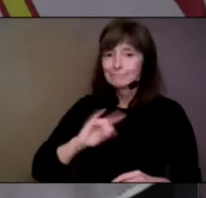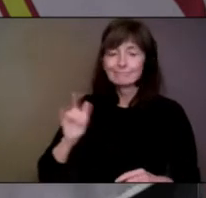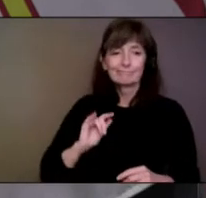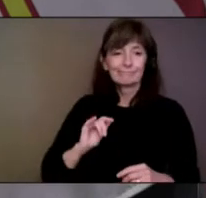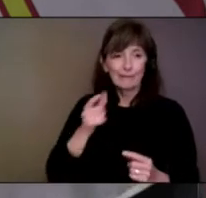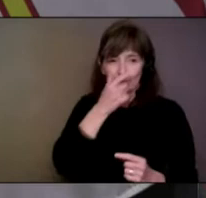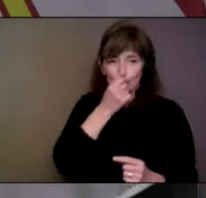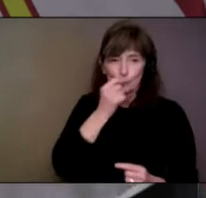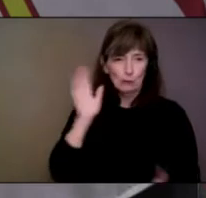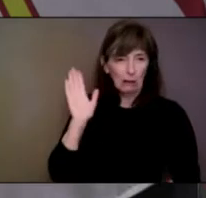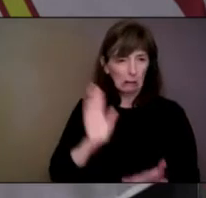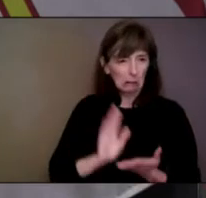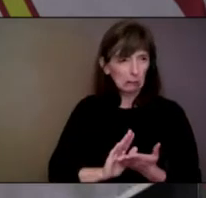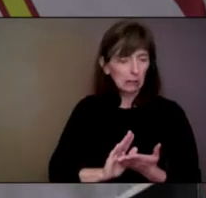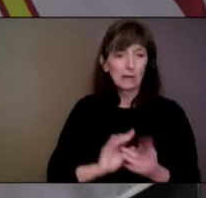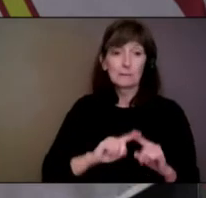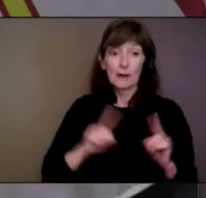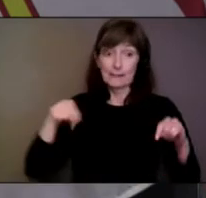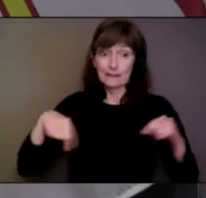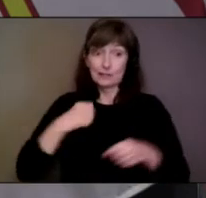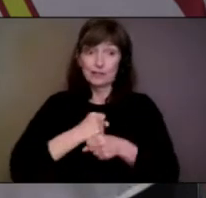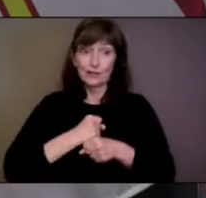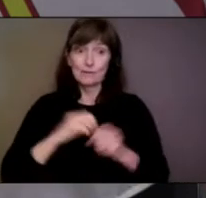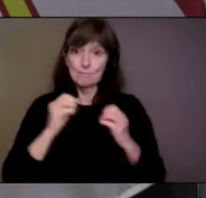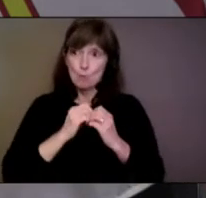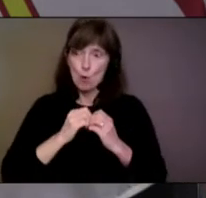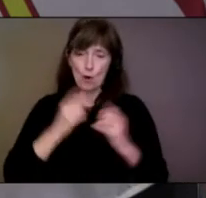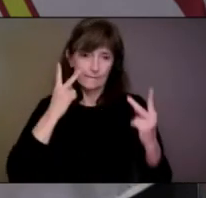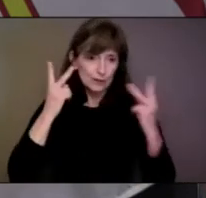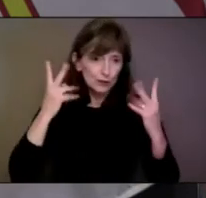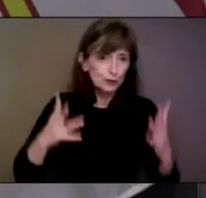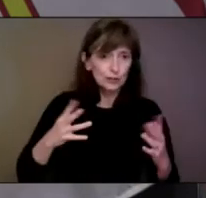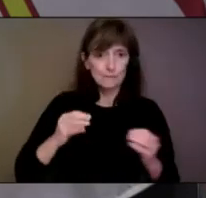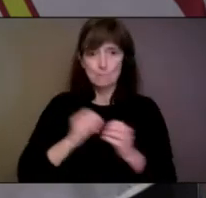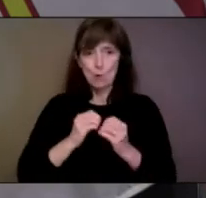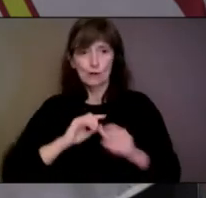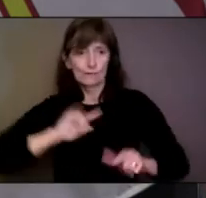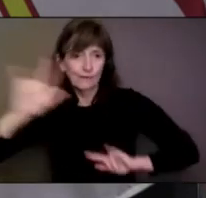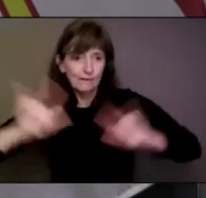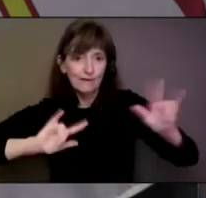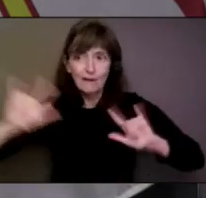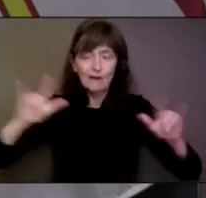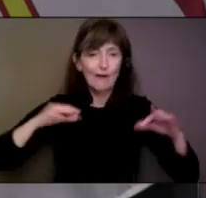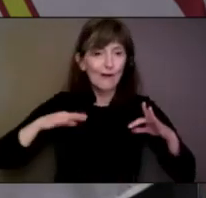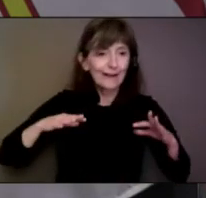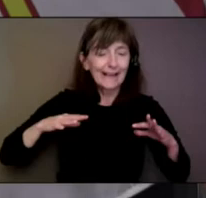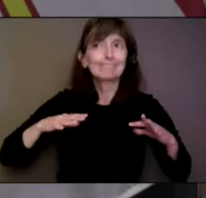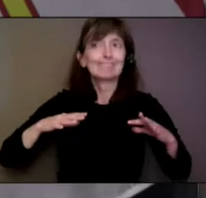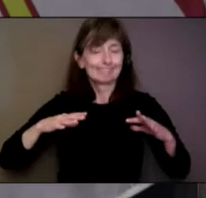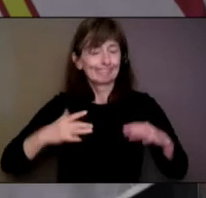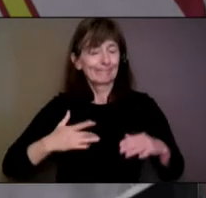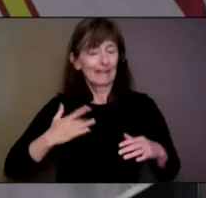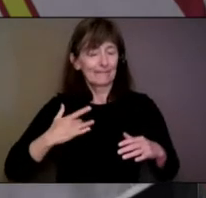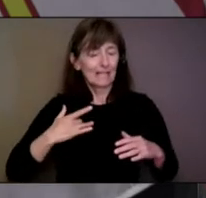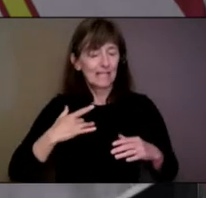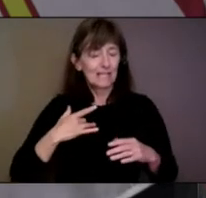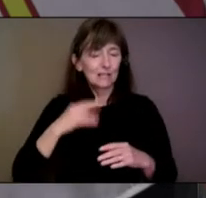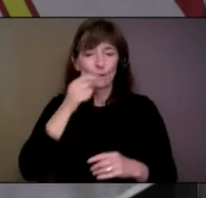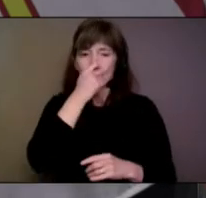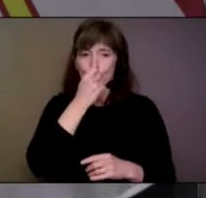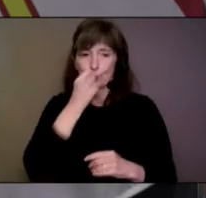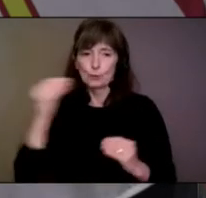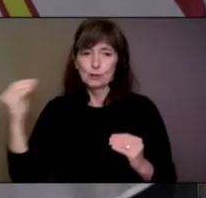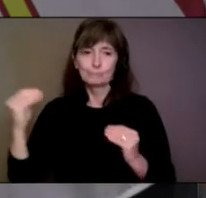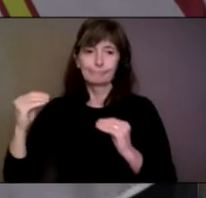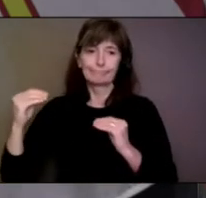travel starts to creep back up, we will be seeing those again. So these masks are not just going to protect you against COVID. They can protect against